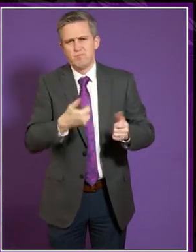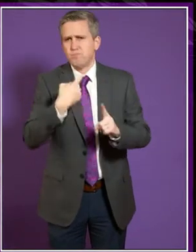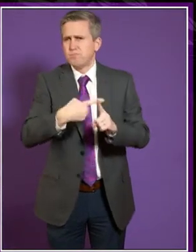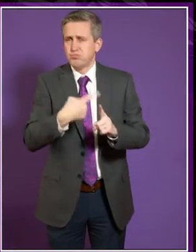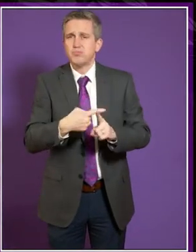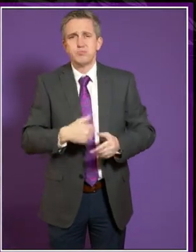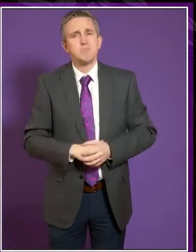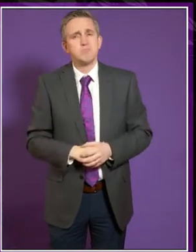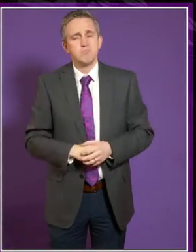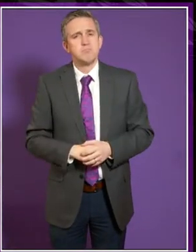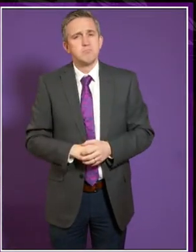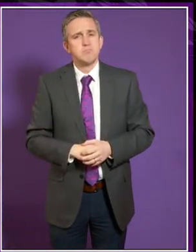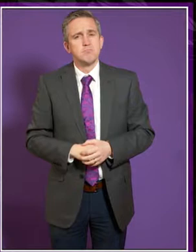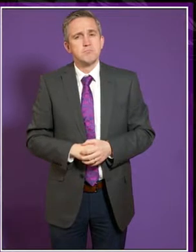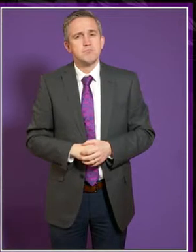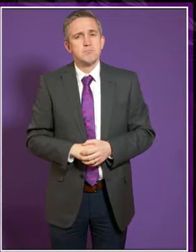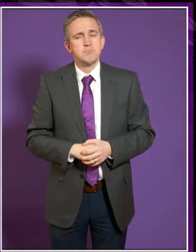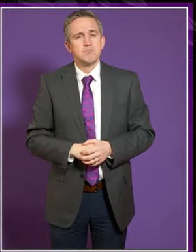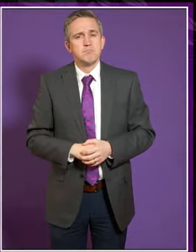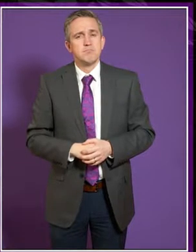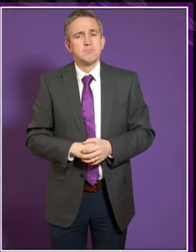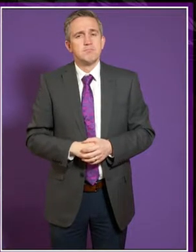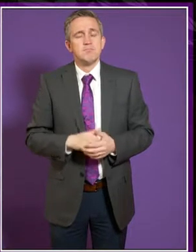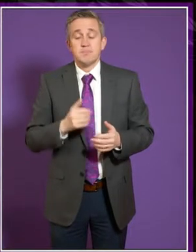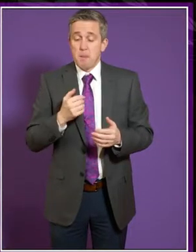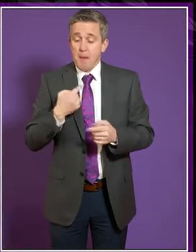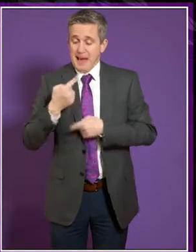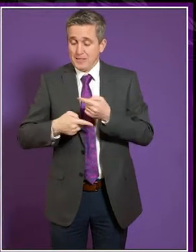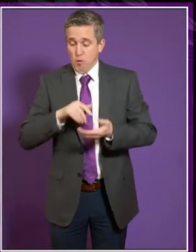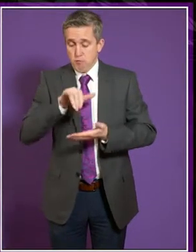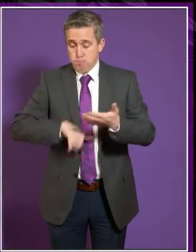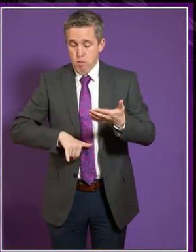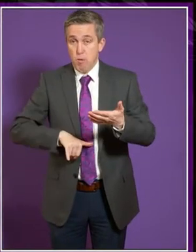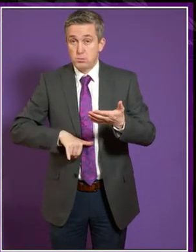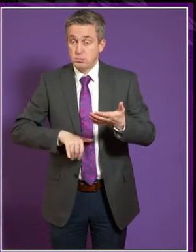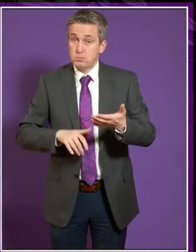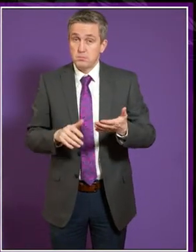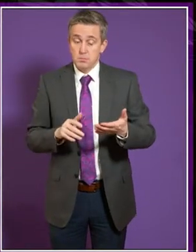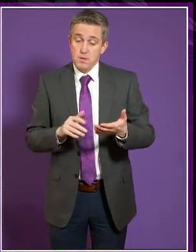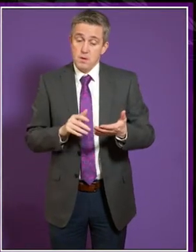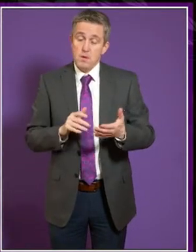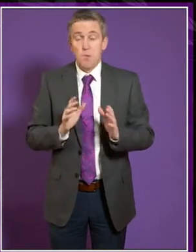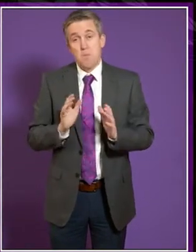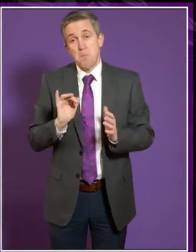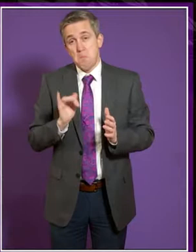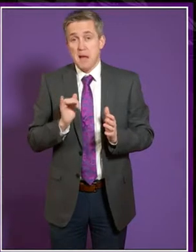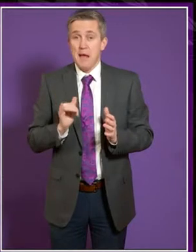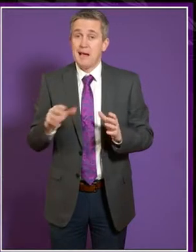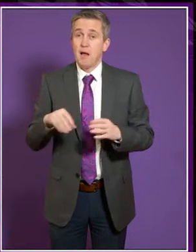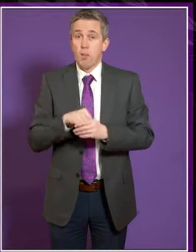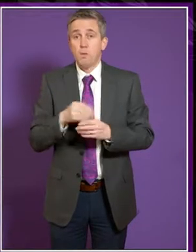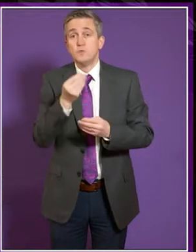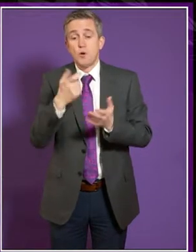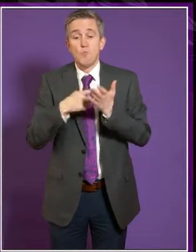As he says, though, it may well be that in my annual report, I will make recommendations which, although not